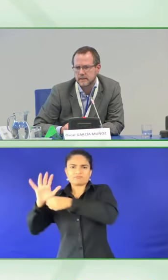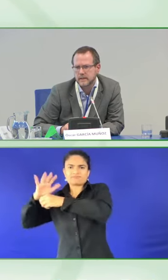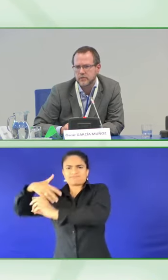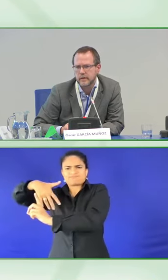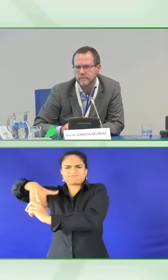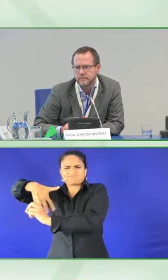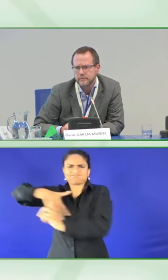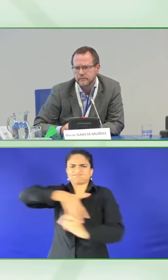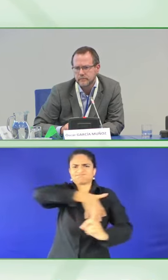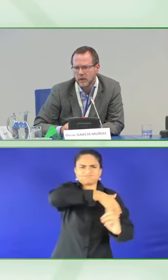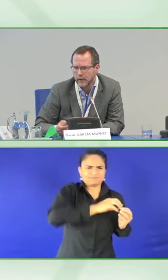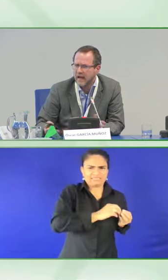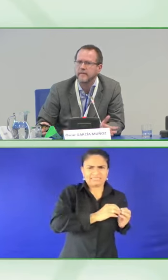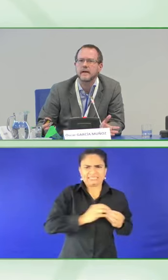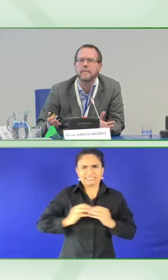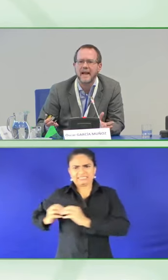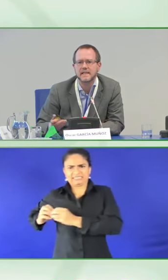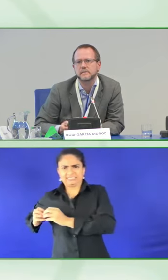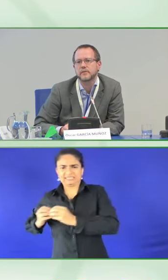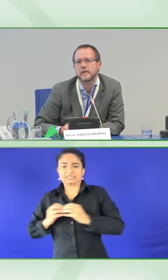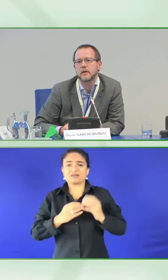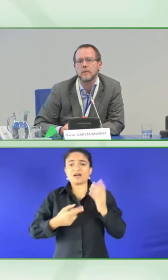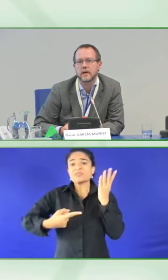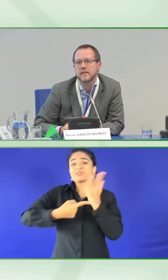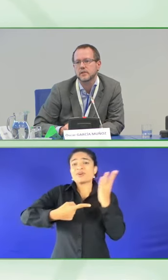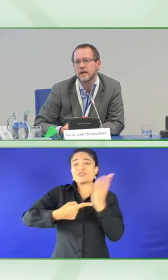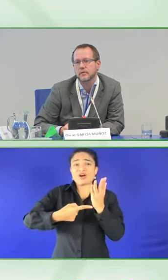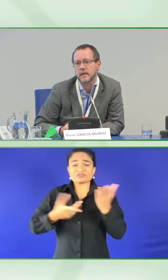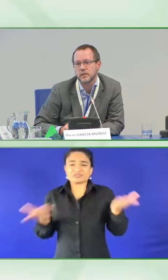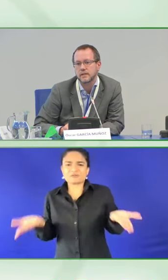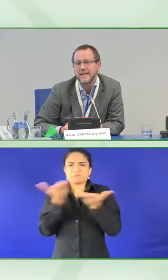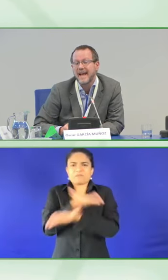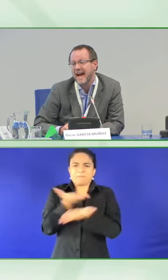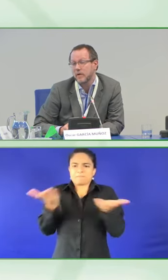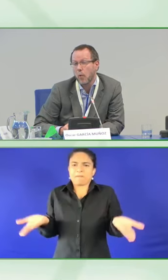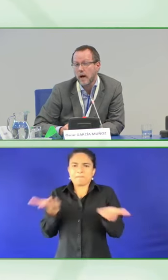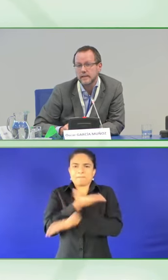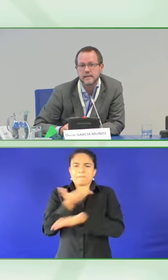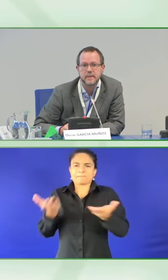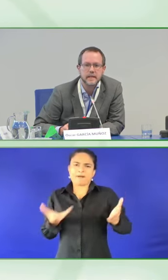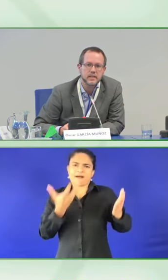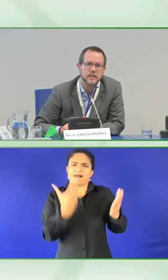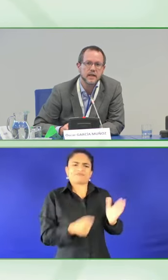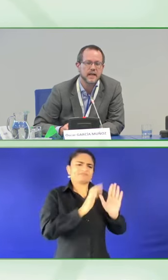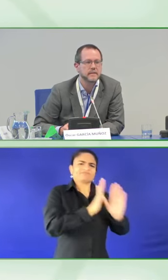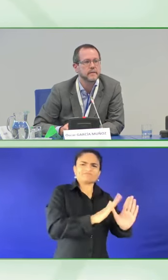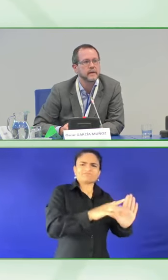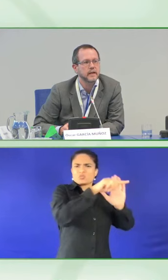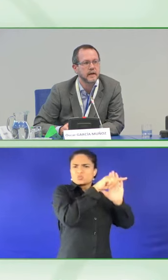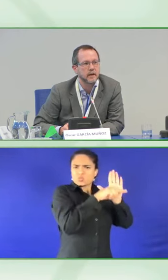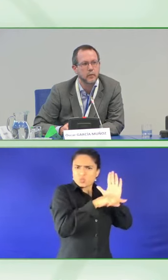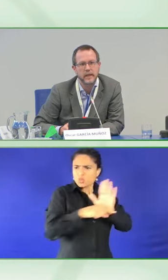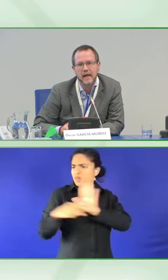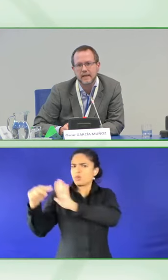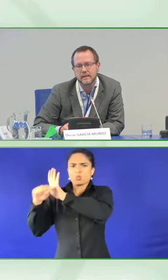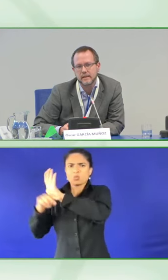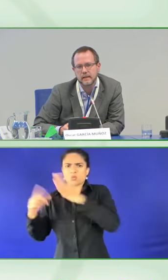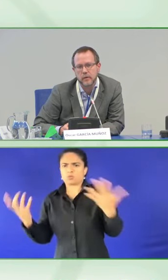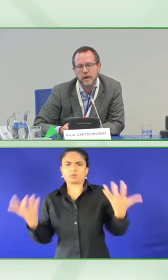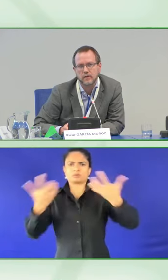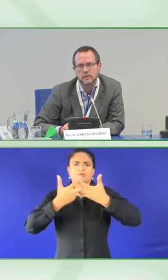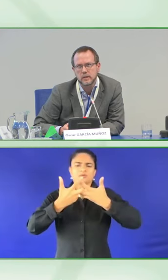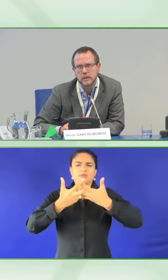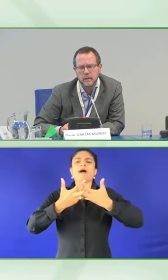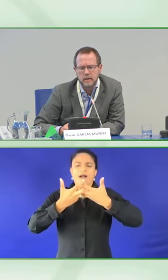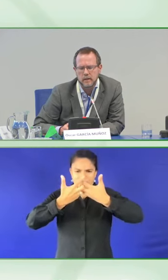dictionary. We have a balance between comprehension and correction. a wide dissemination in Latin America. We had